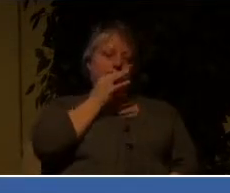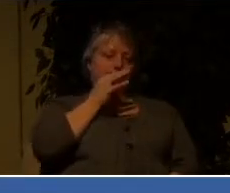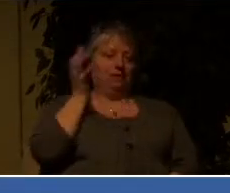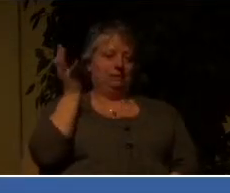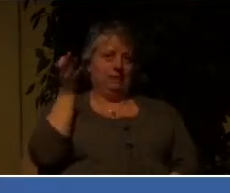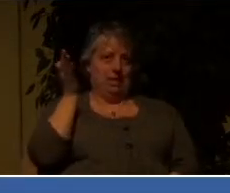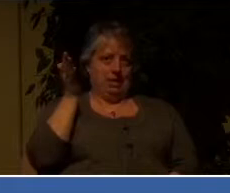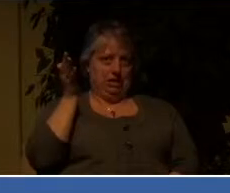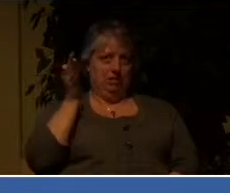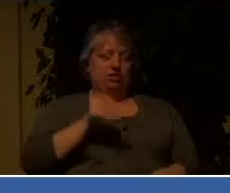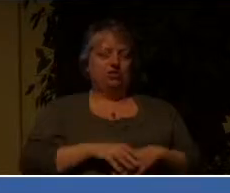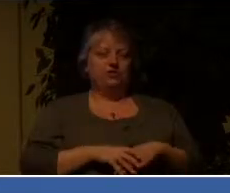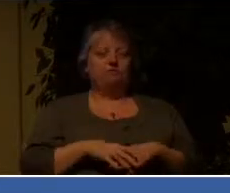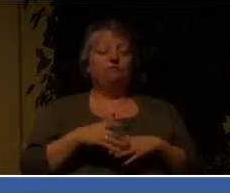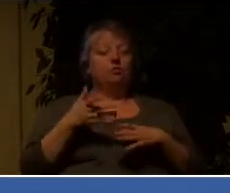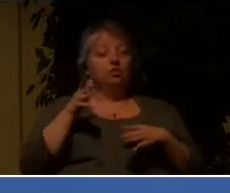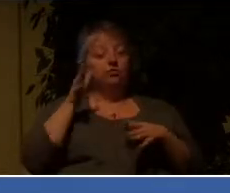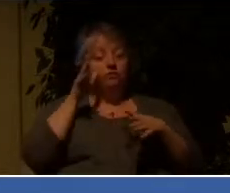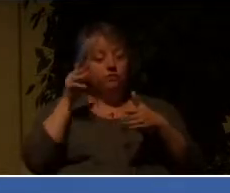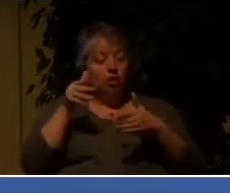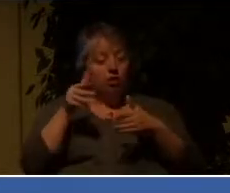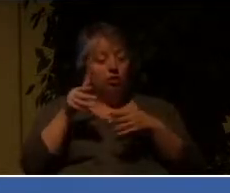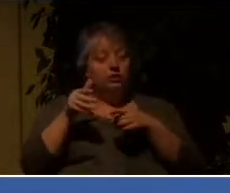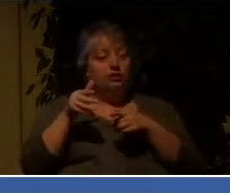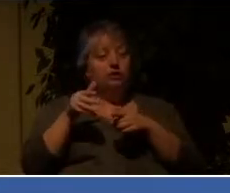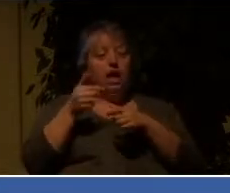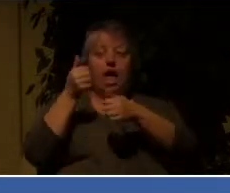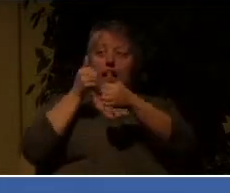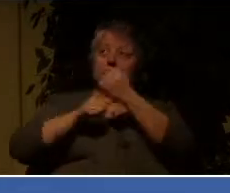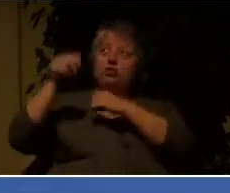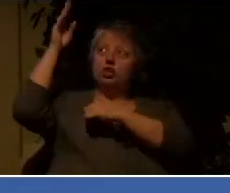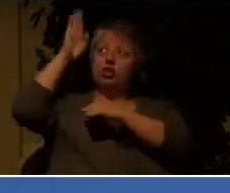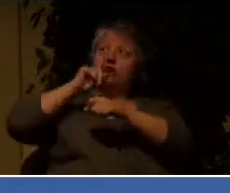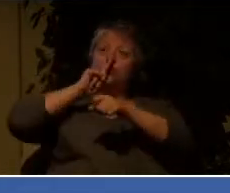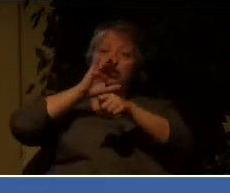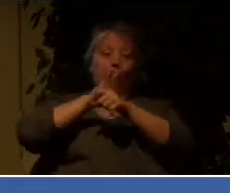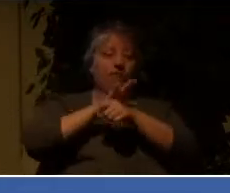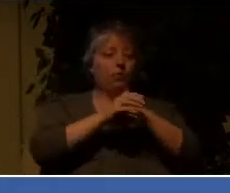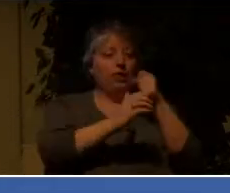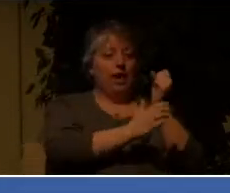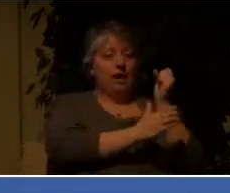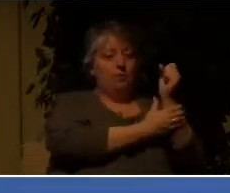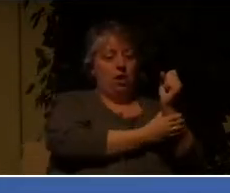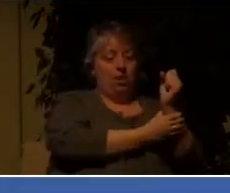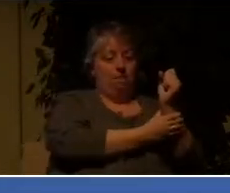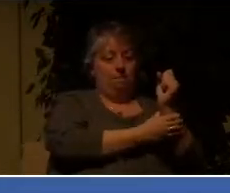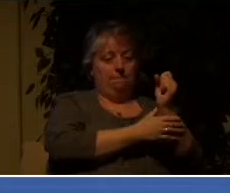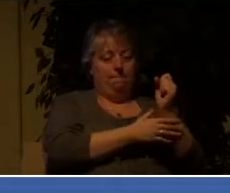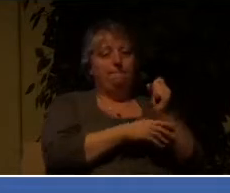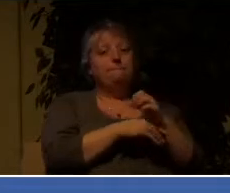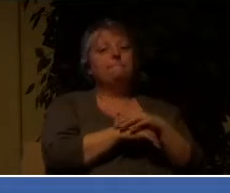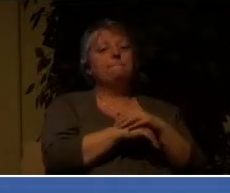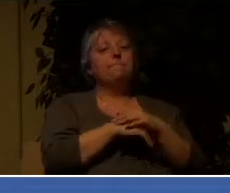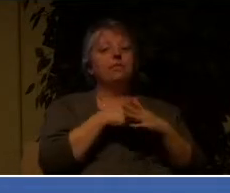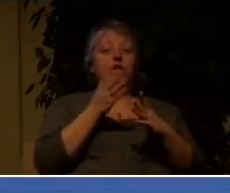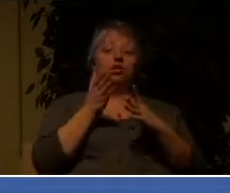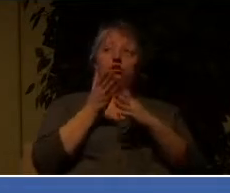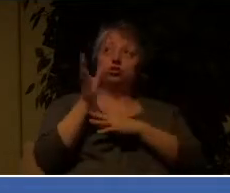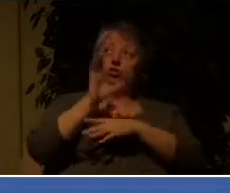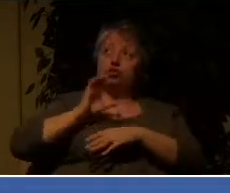to the fact that under the terms of God's covenant with Abraham, fulfilled for us in Christ,